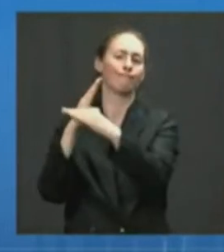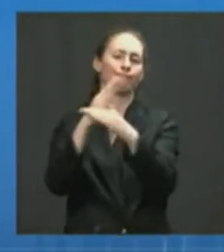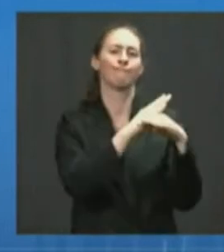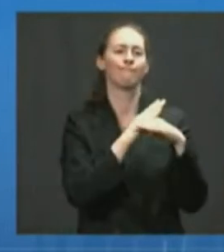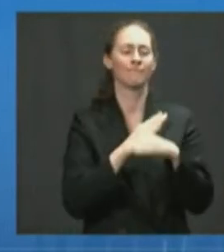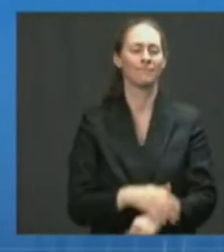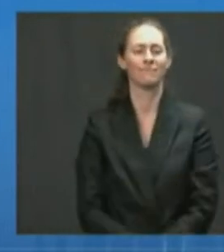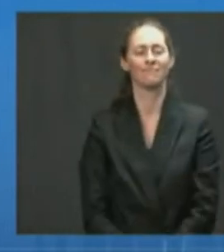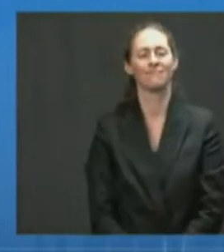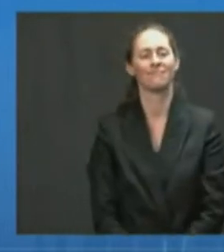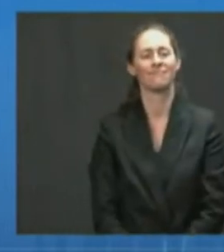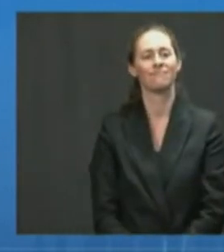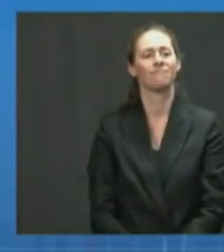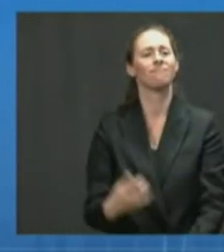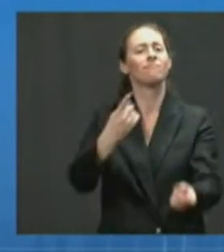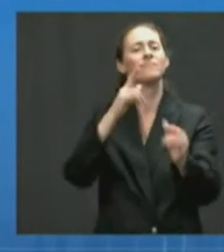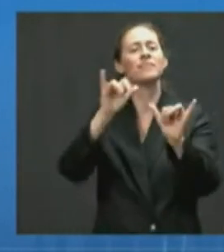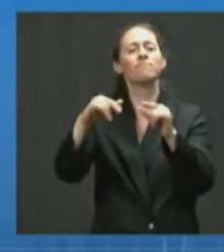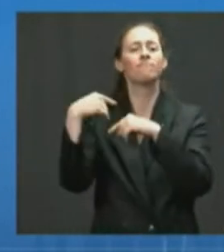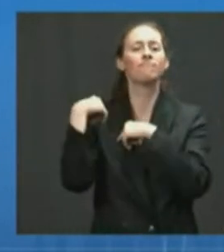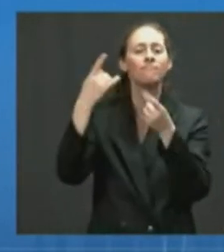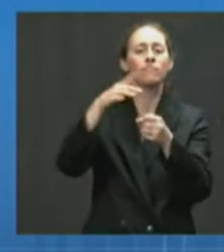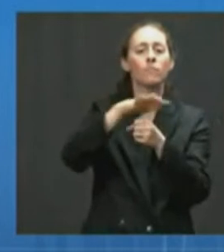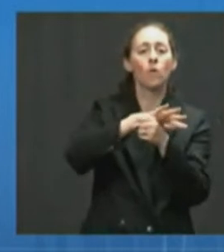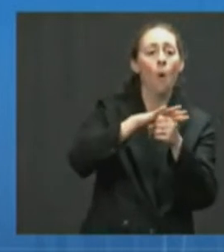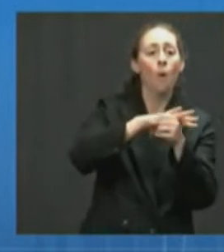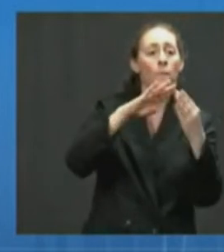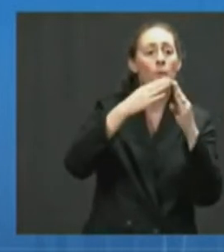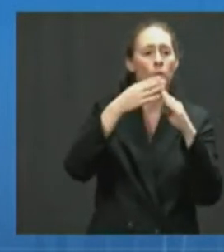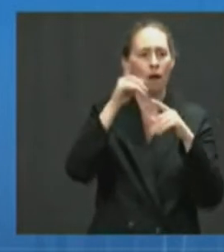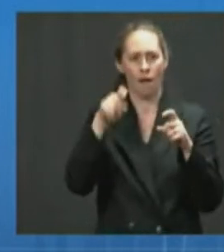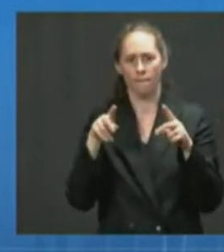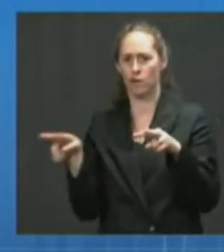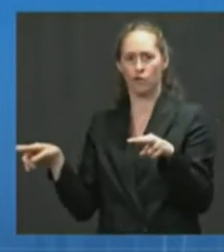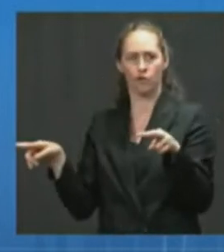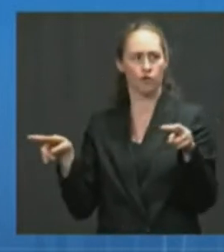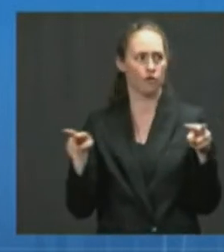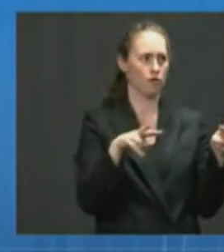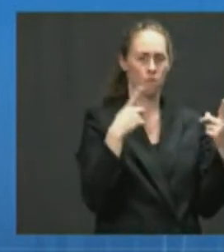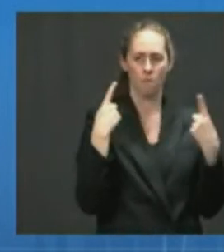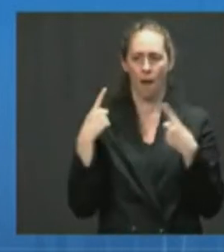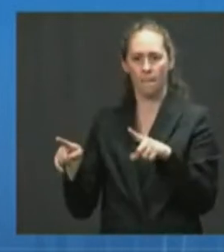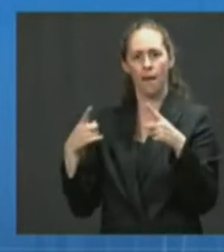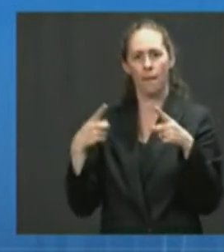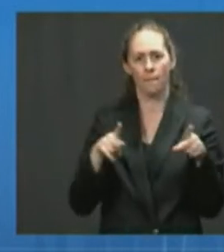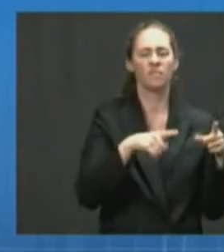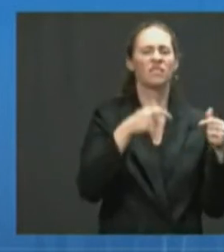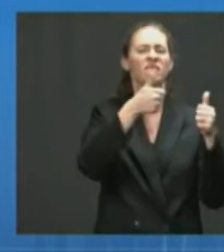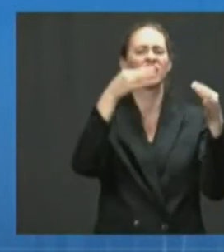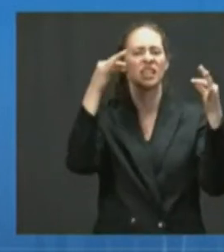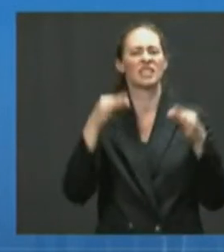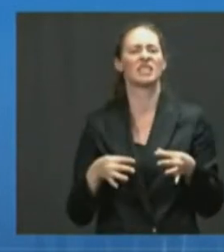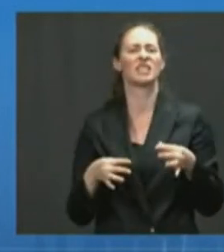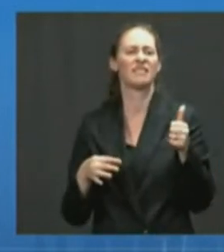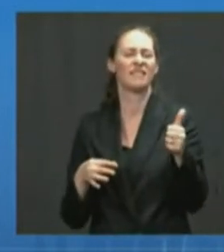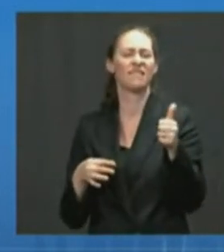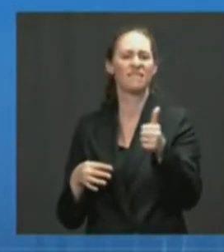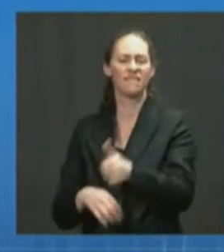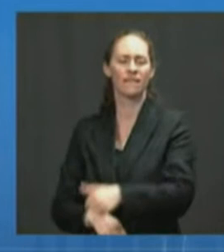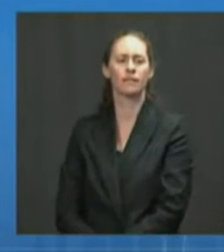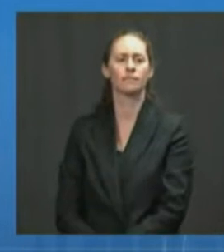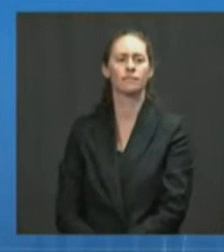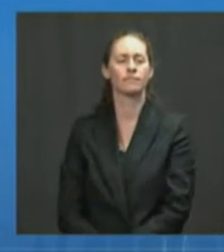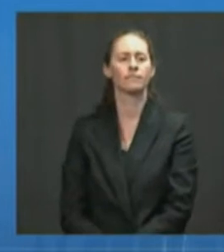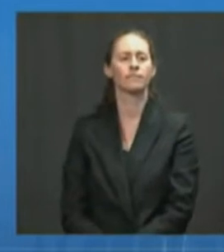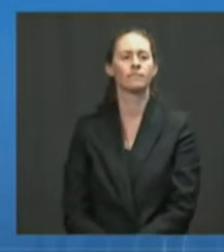that communities, local communities have to look at what is going on locally as we have very heterogeneous country right now in areas